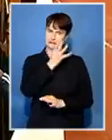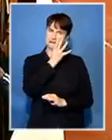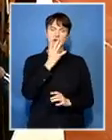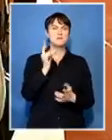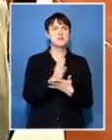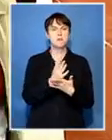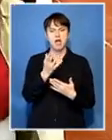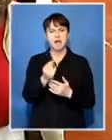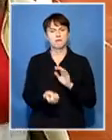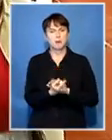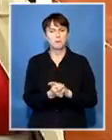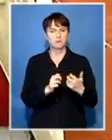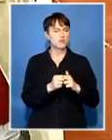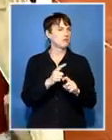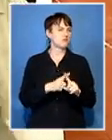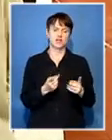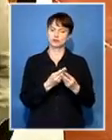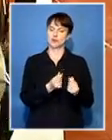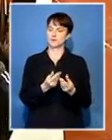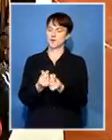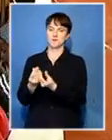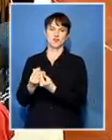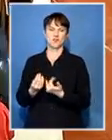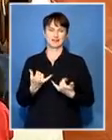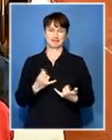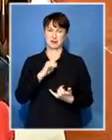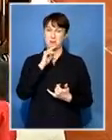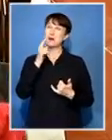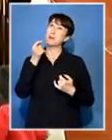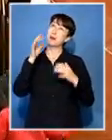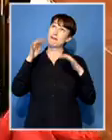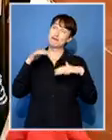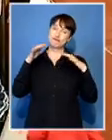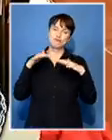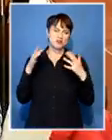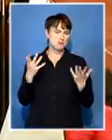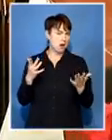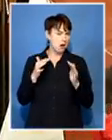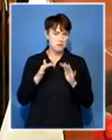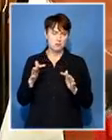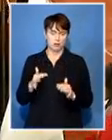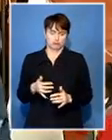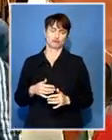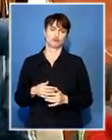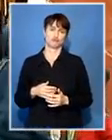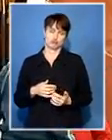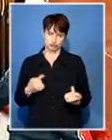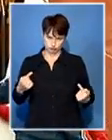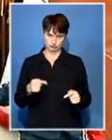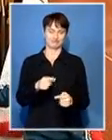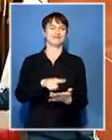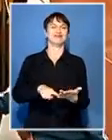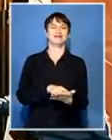all these things seem to luckily have been sorted out it's a bit rainy this morning but it hasn't stopped people coming to vote and the